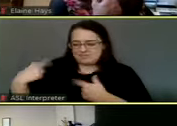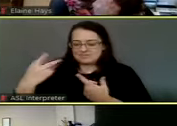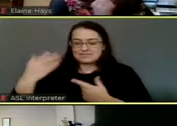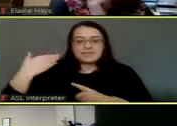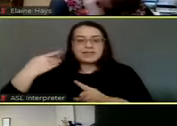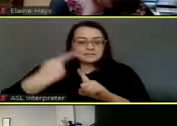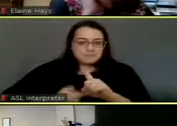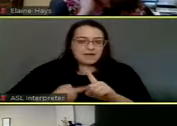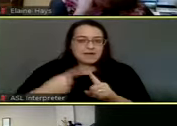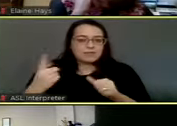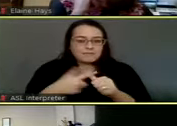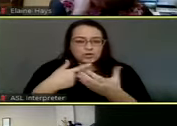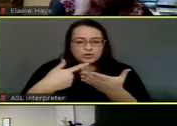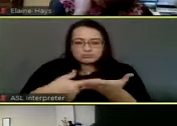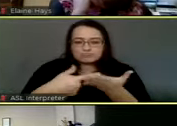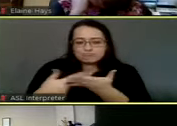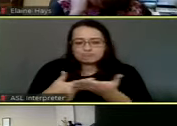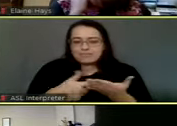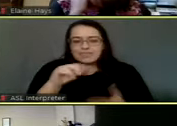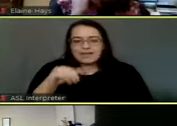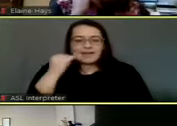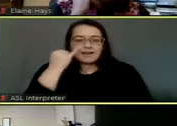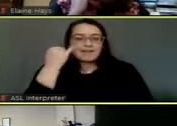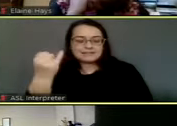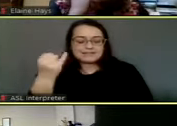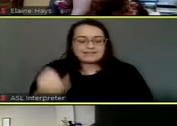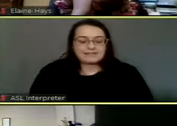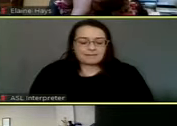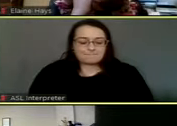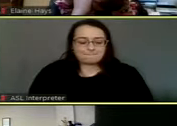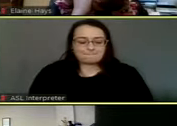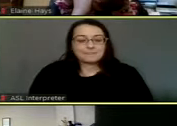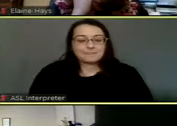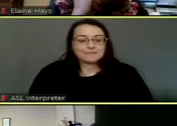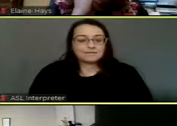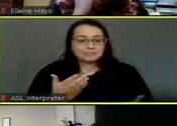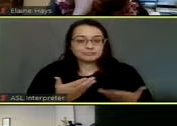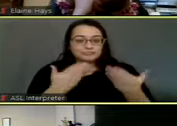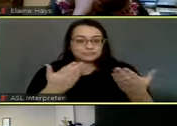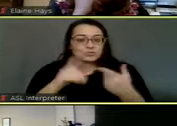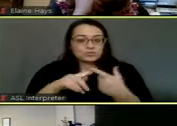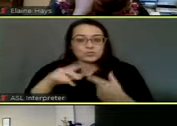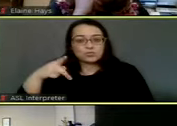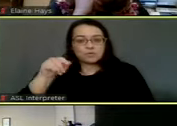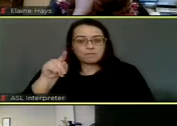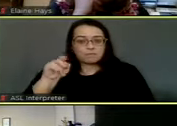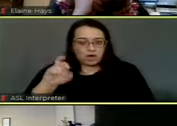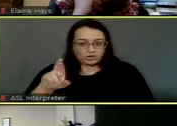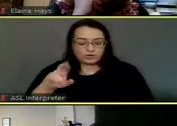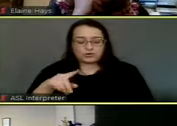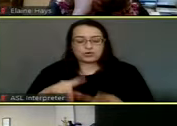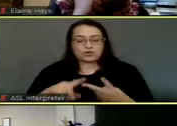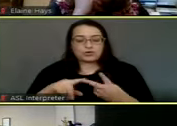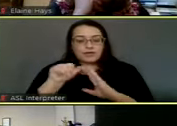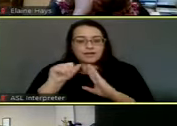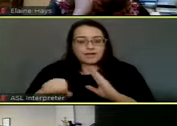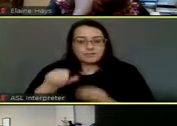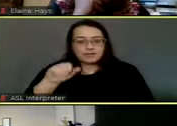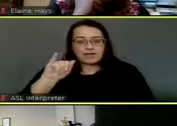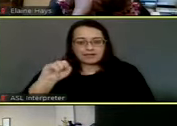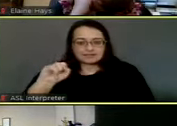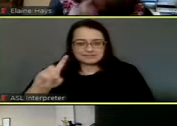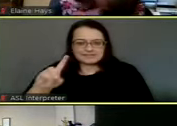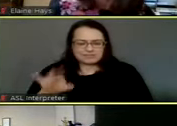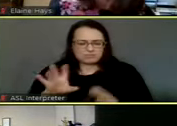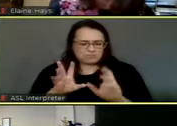city council initially discussed this idea, we have, um, presented to Potter County and Amarillo ISD. Those meetings took